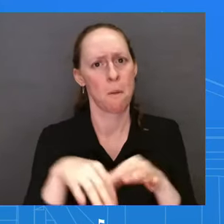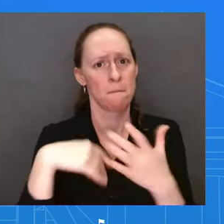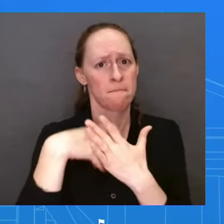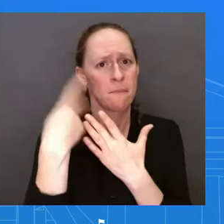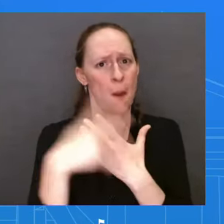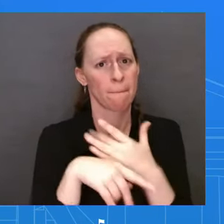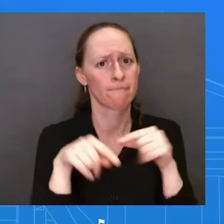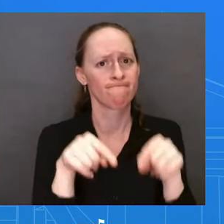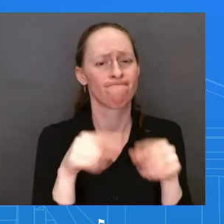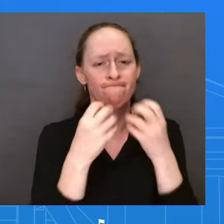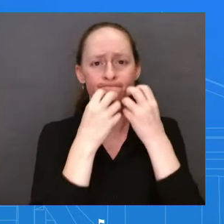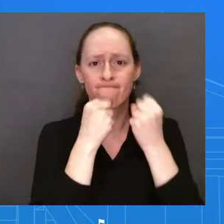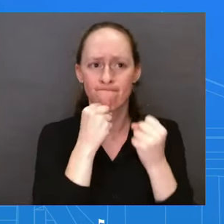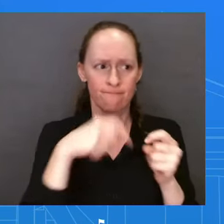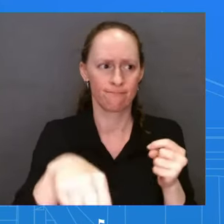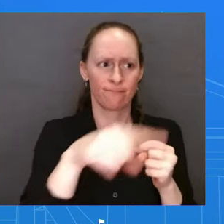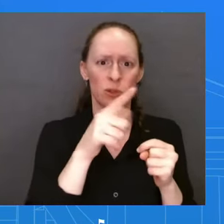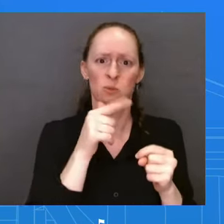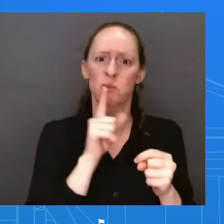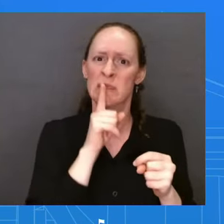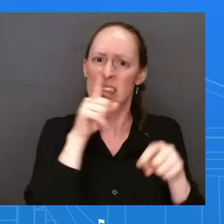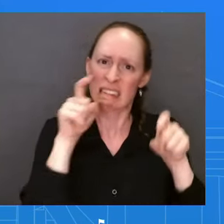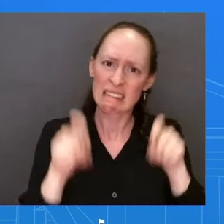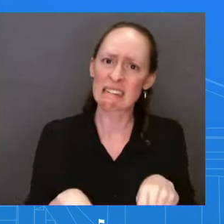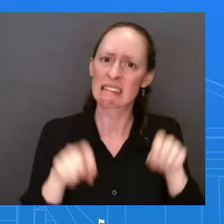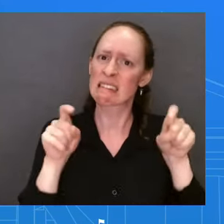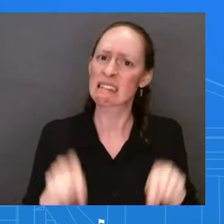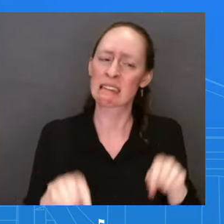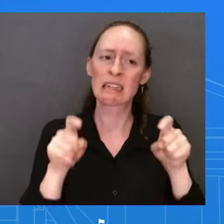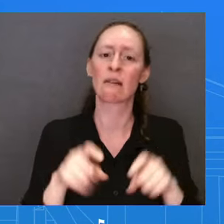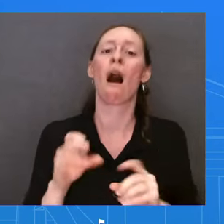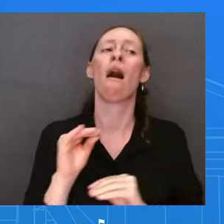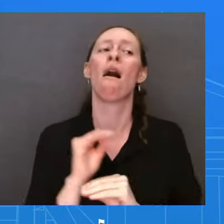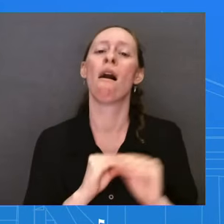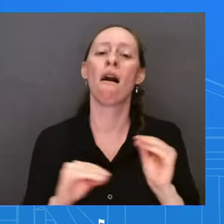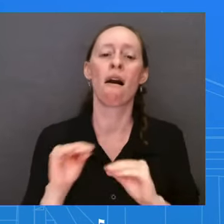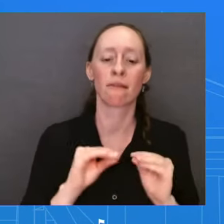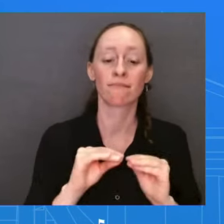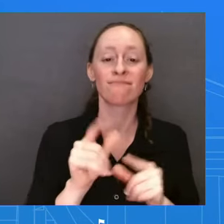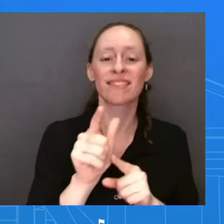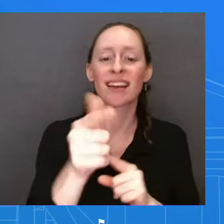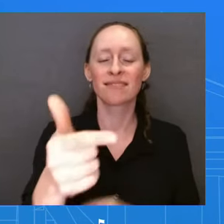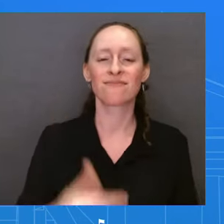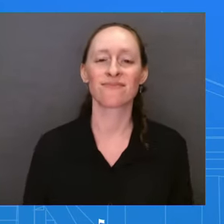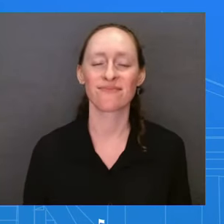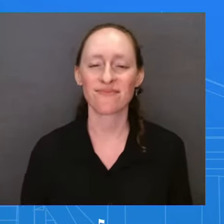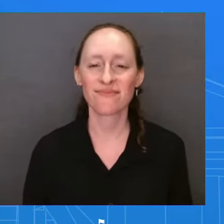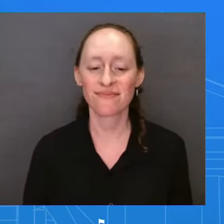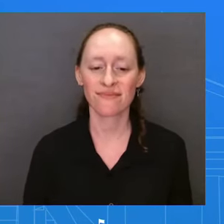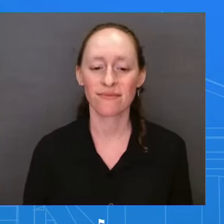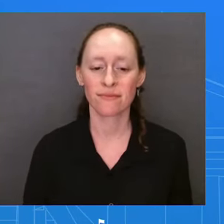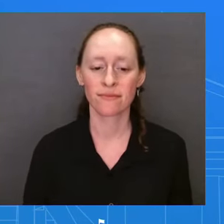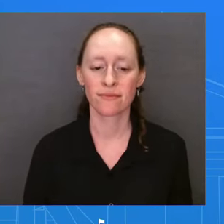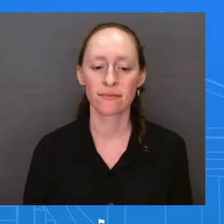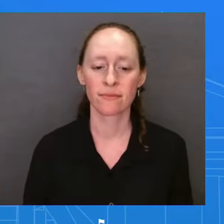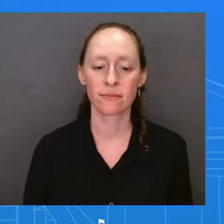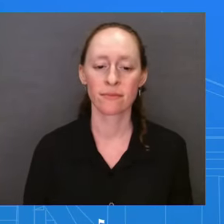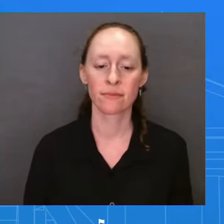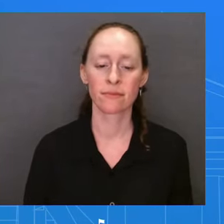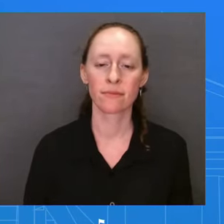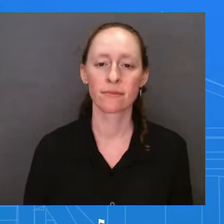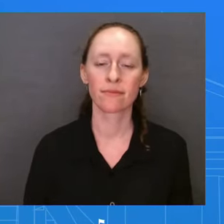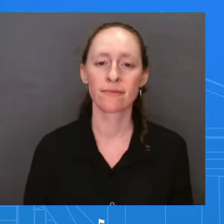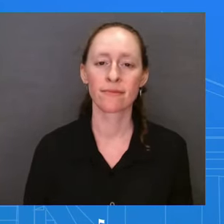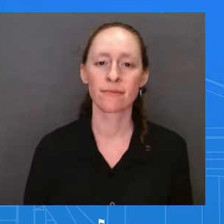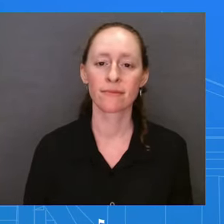borrowers across the country who just need a little bit more breathing room. Mary? The polling continues to show this pretty large disconnect between the economic successes that you all are